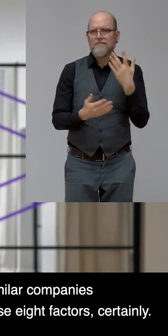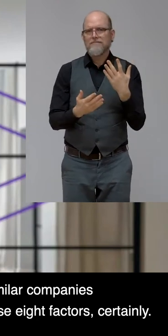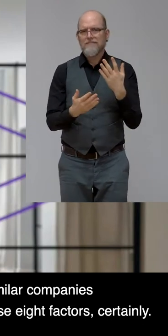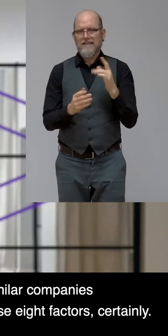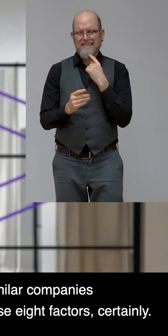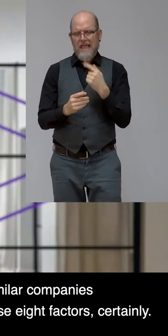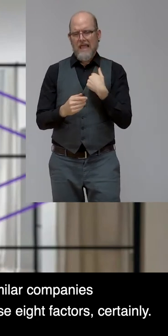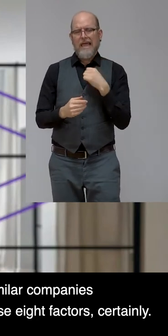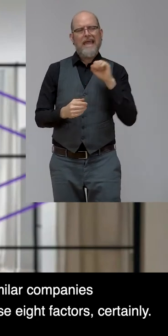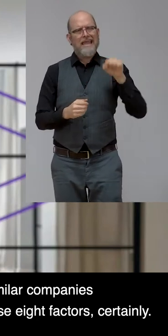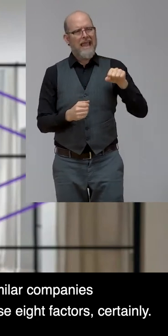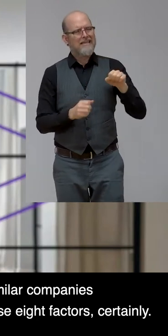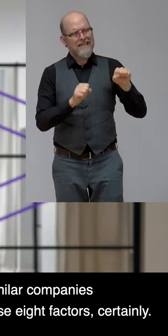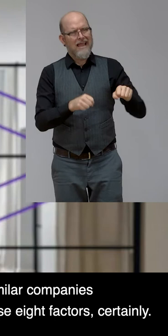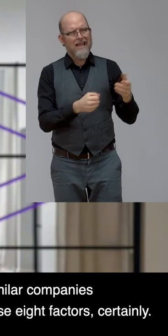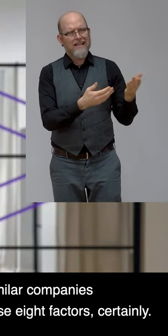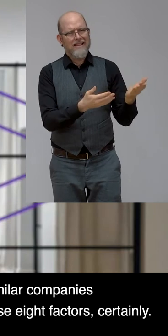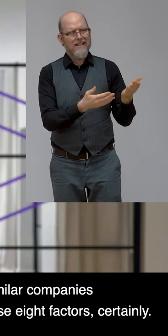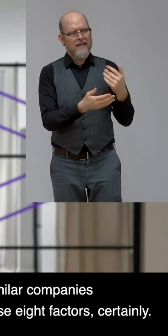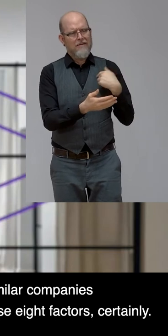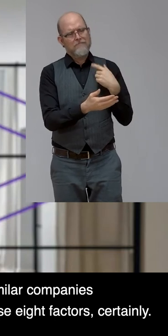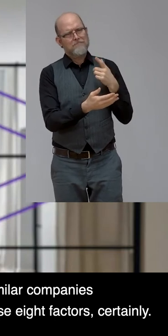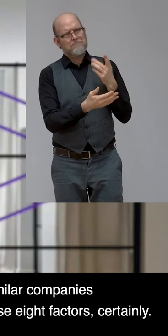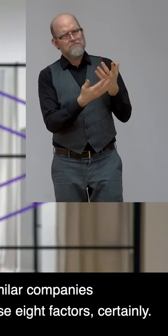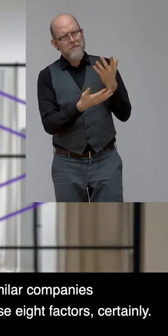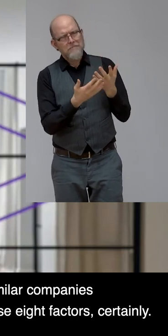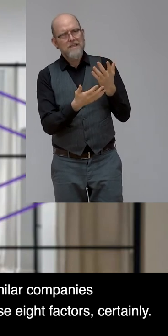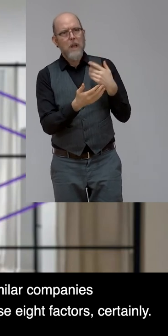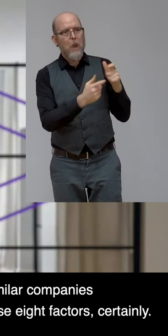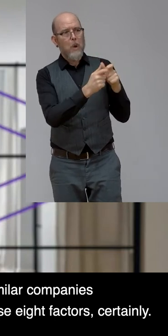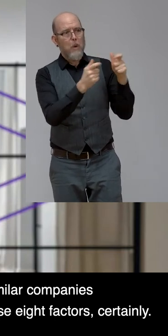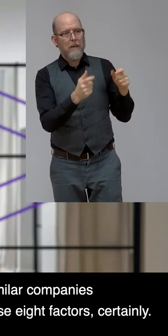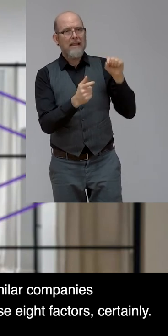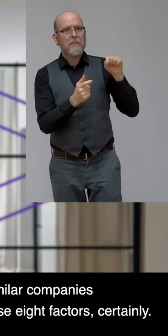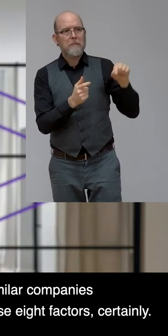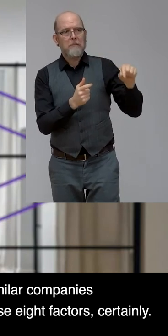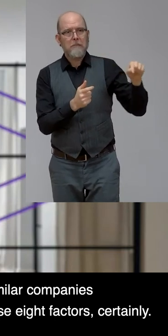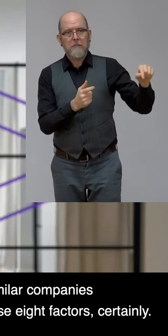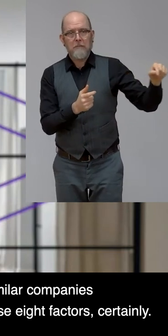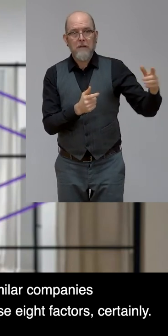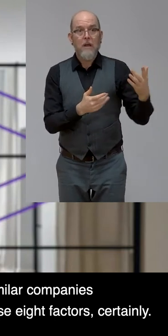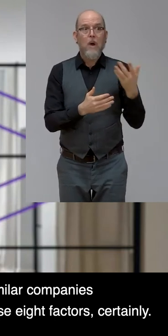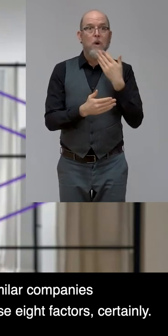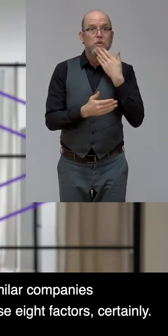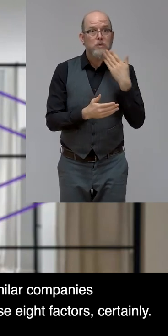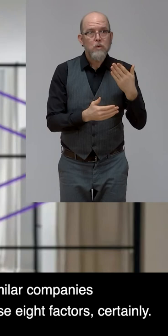find similar companies, you know, performing at a high level, right, if they're ticking the mark